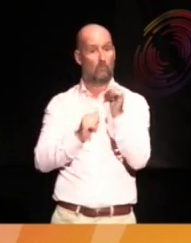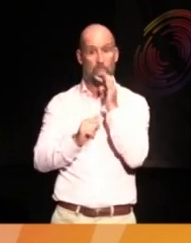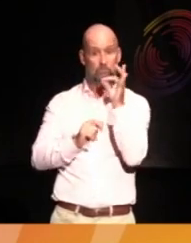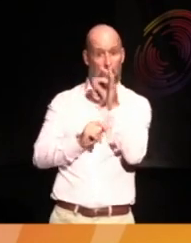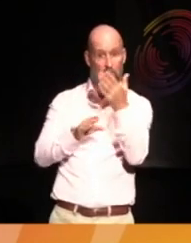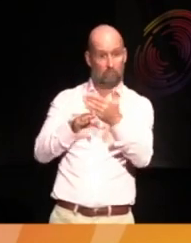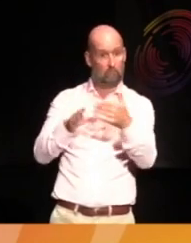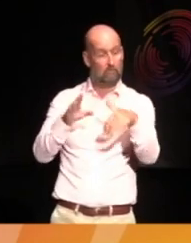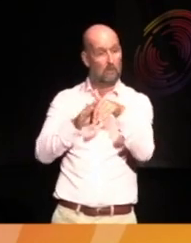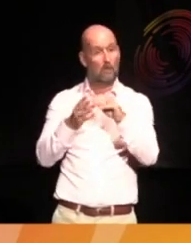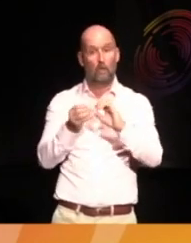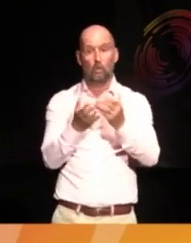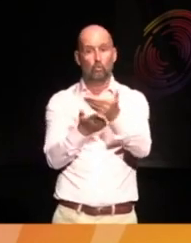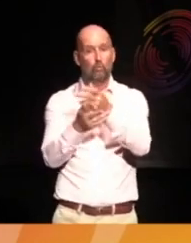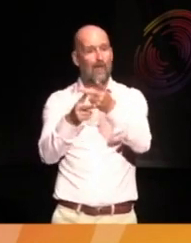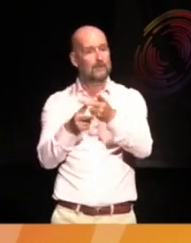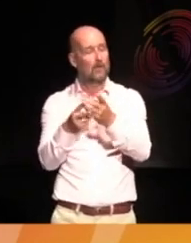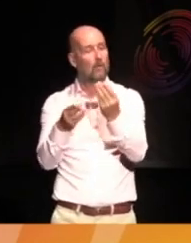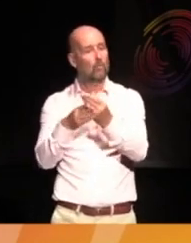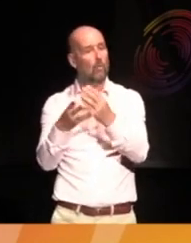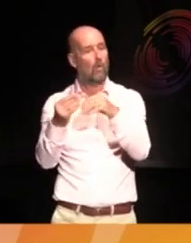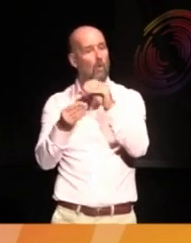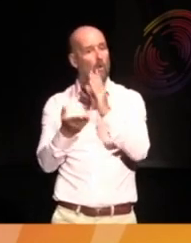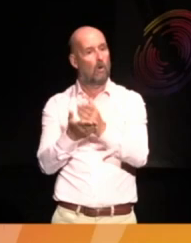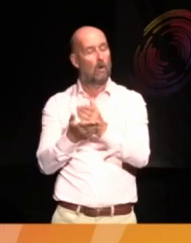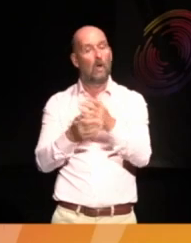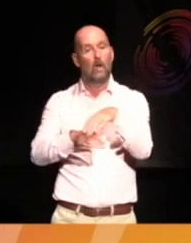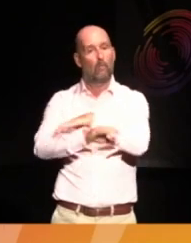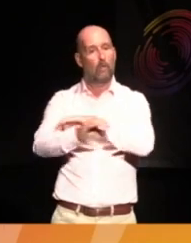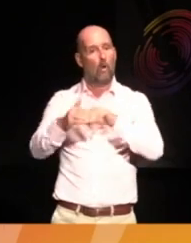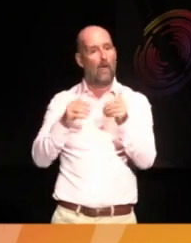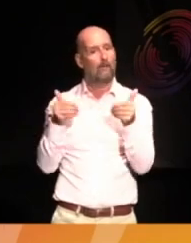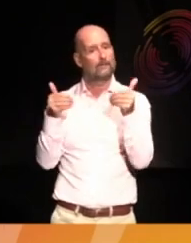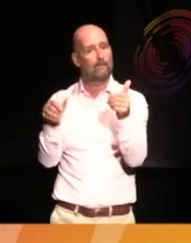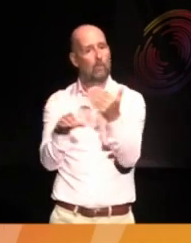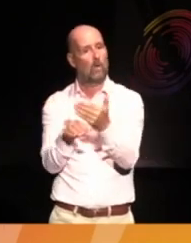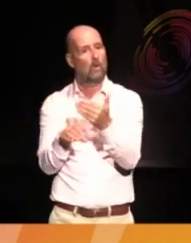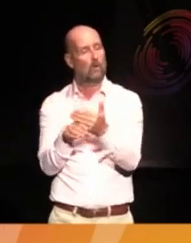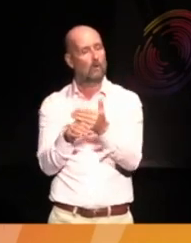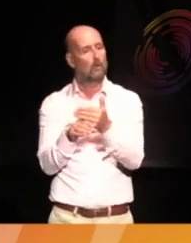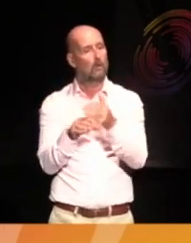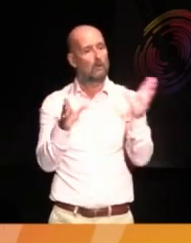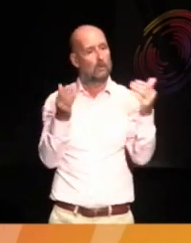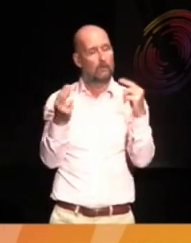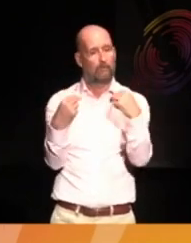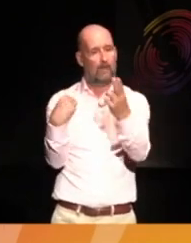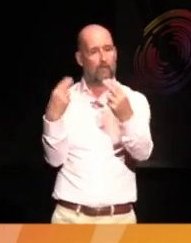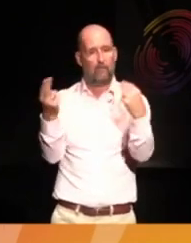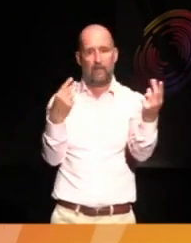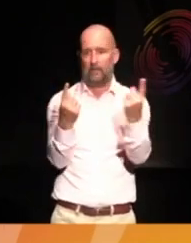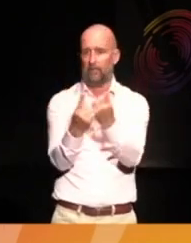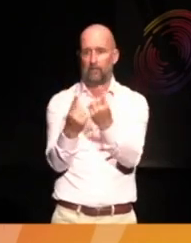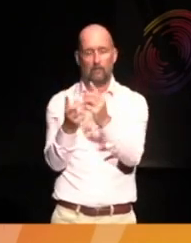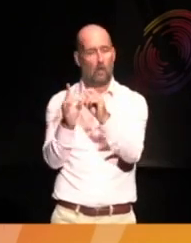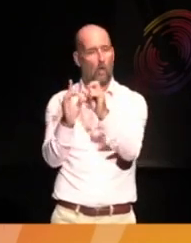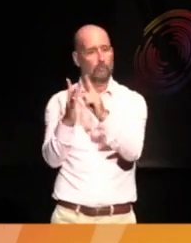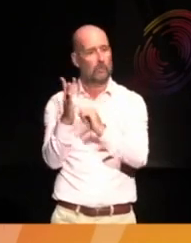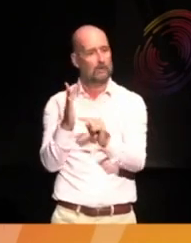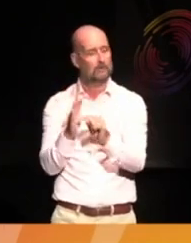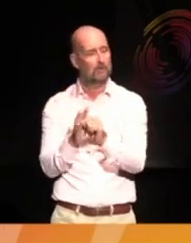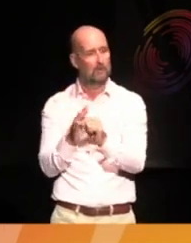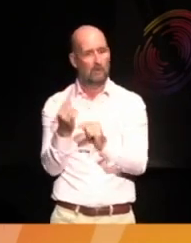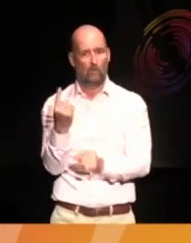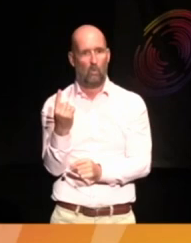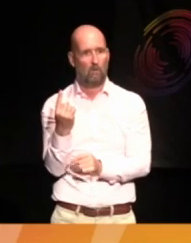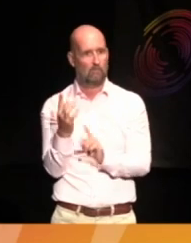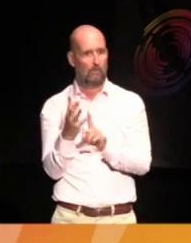We rewrote the curatorial role to have a proactive approach to restitution and repatriation. I think it's probably the only